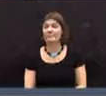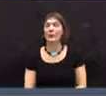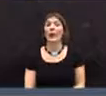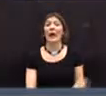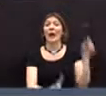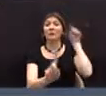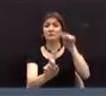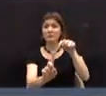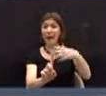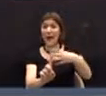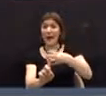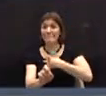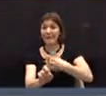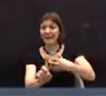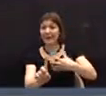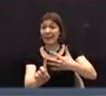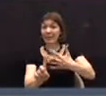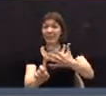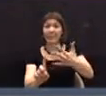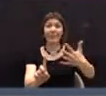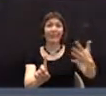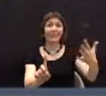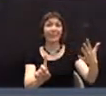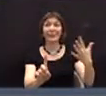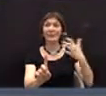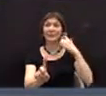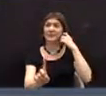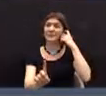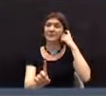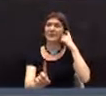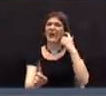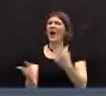on the appeal? Mr. Borofsky.